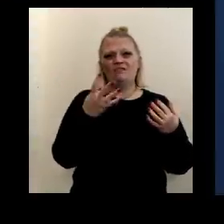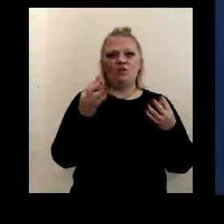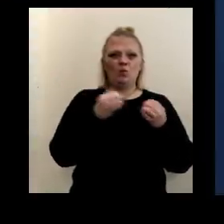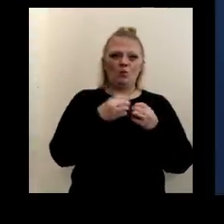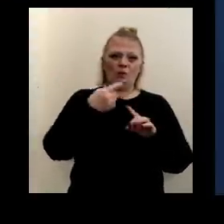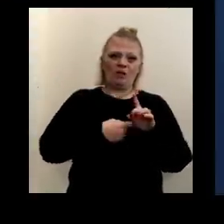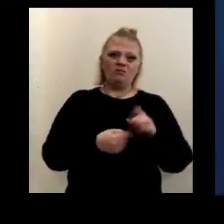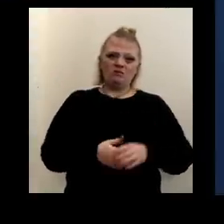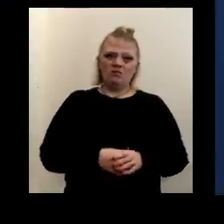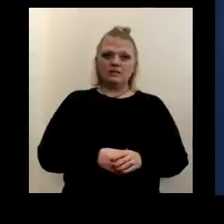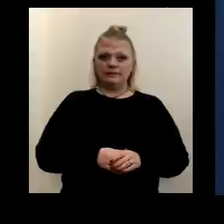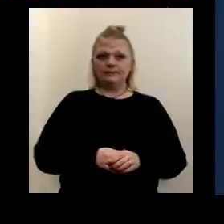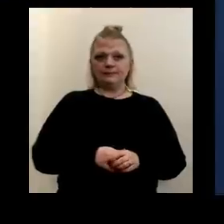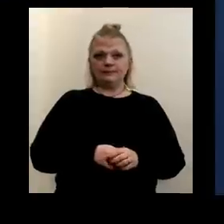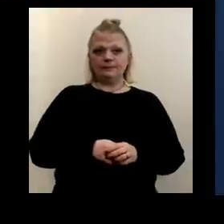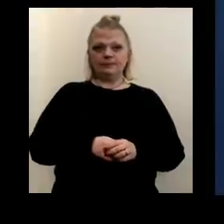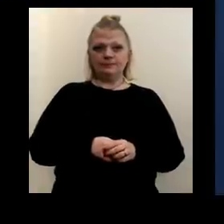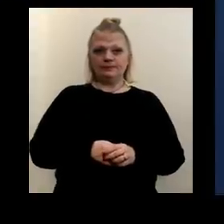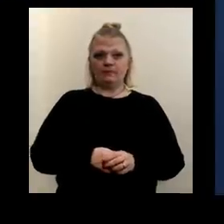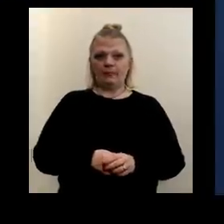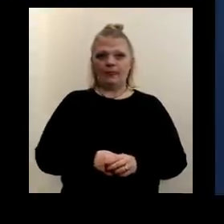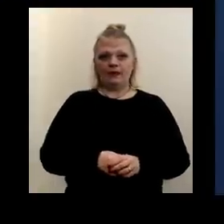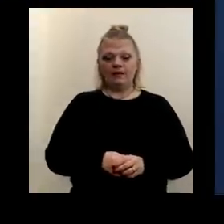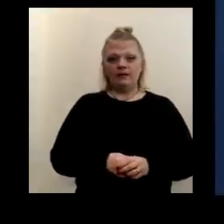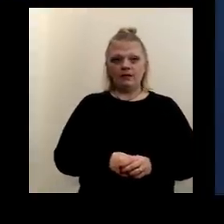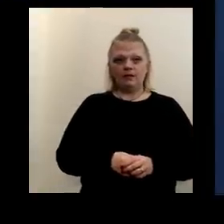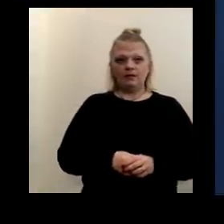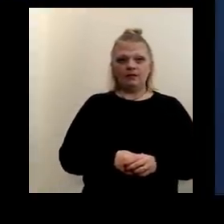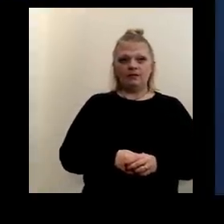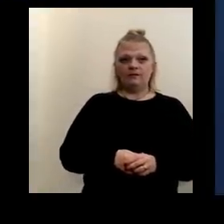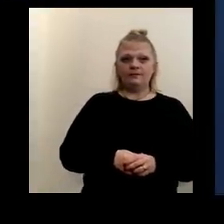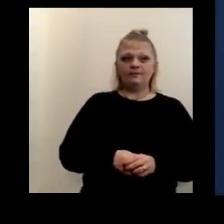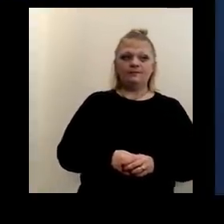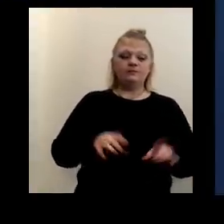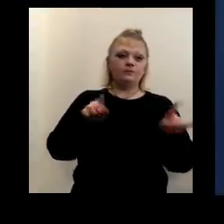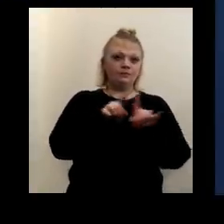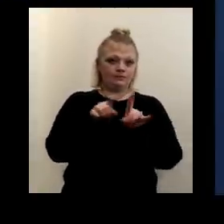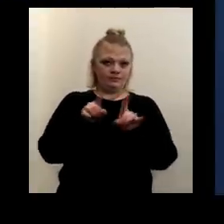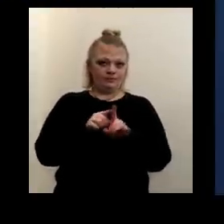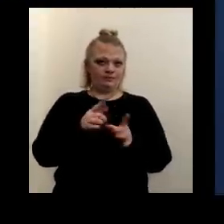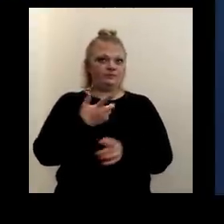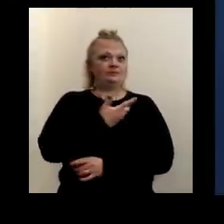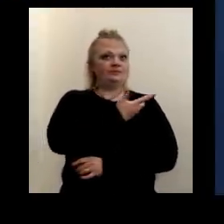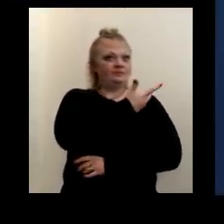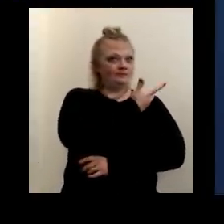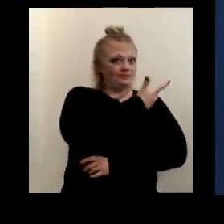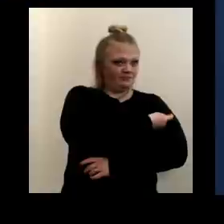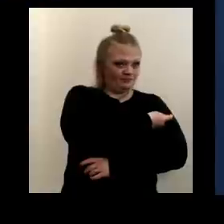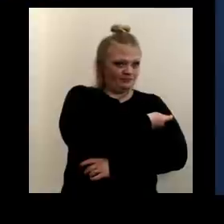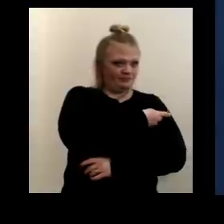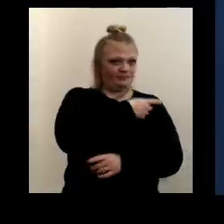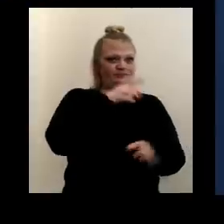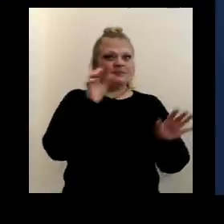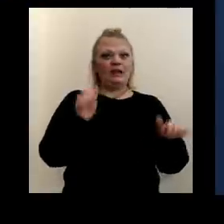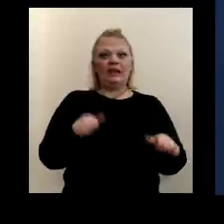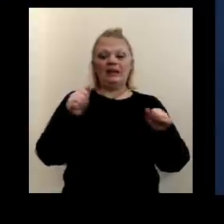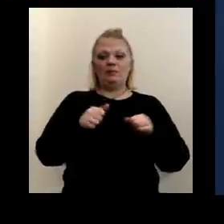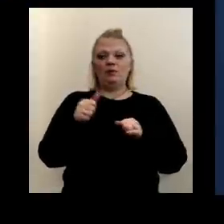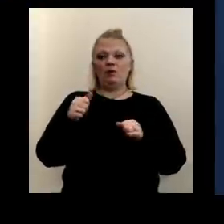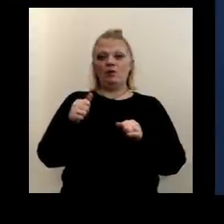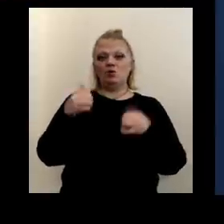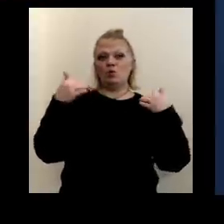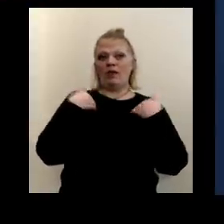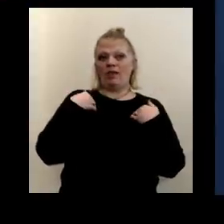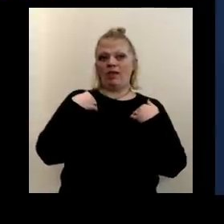months. So as well as being able to put shots in arms, we're also able to put vaccine